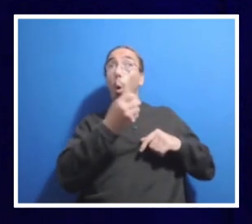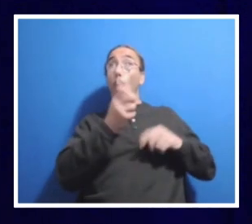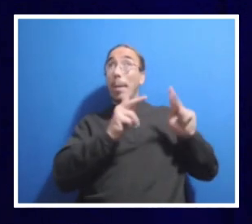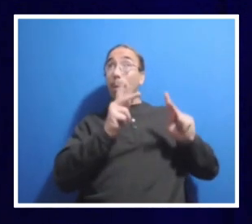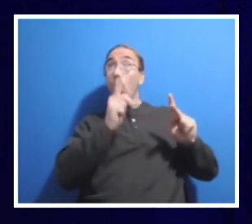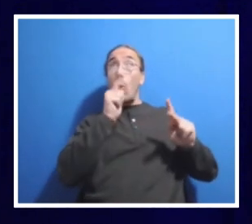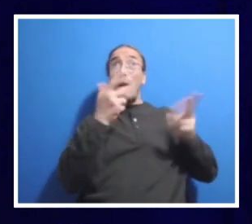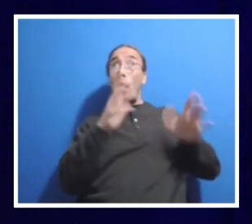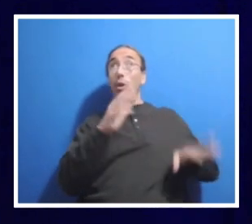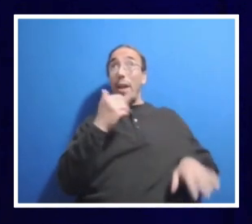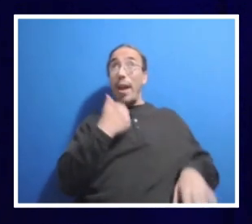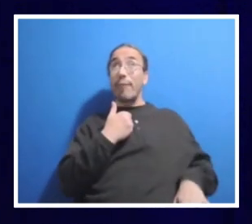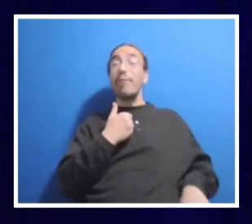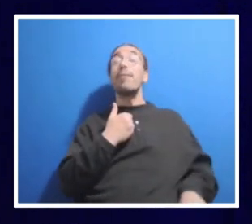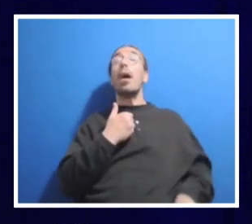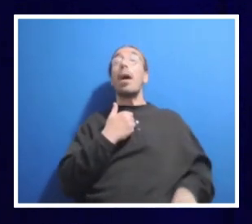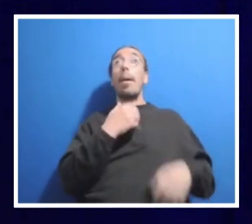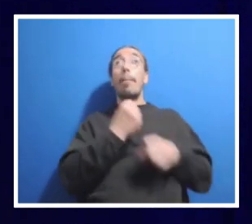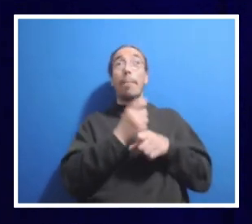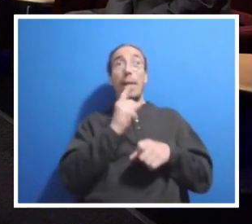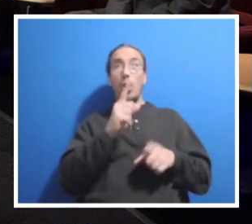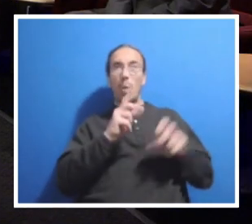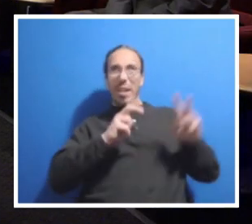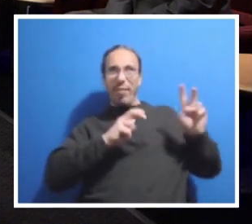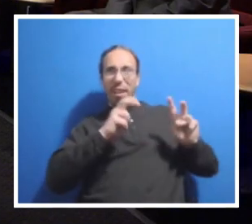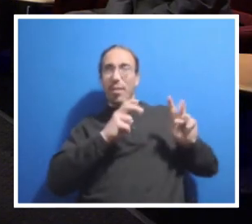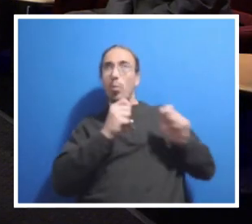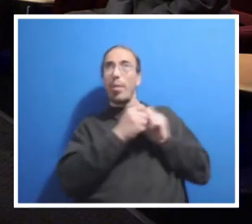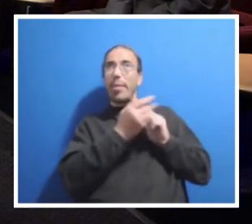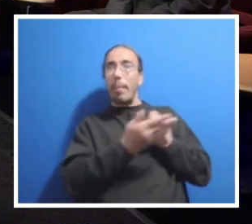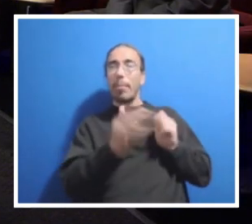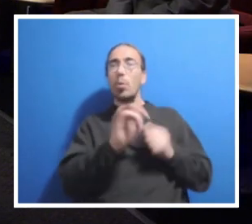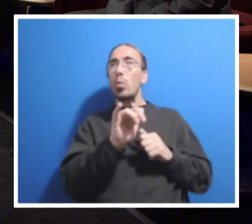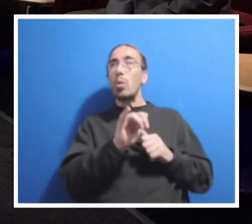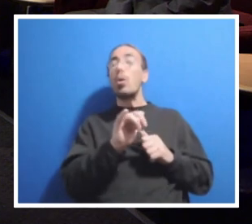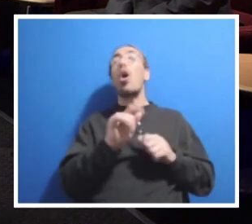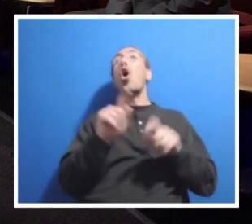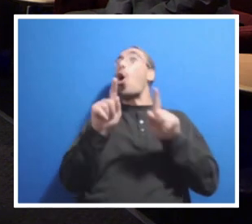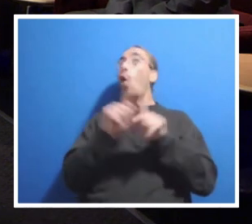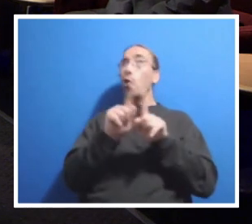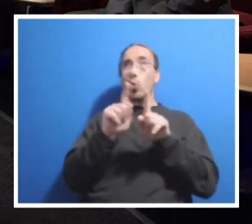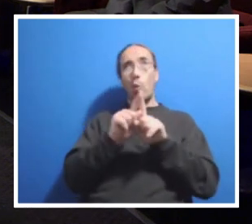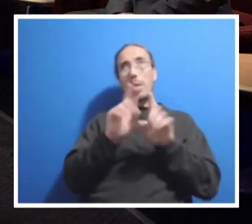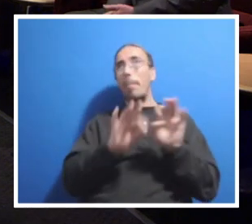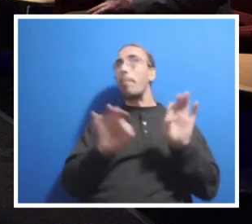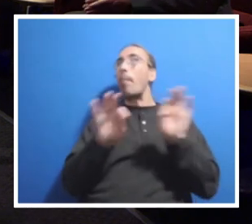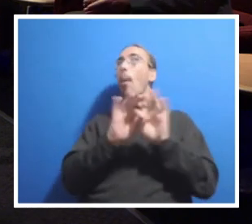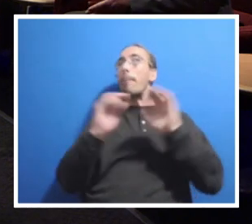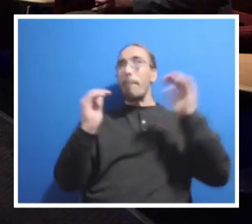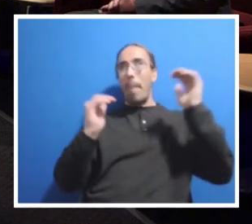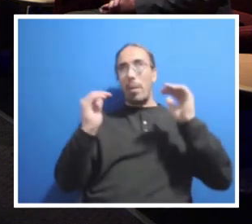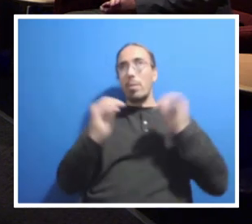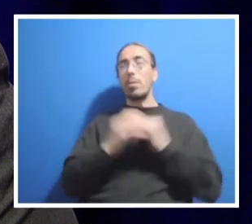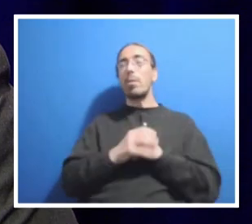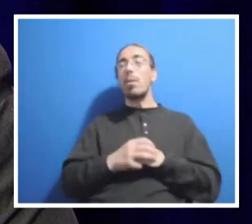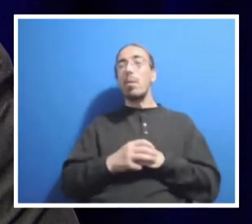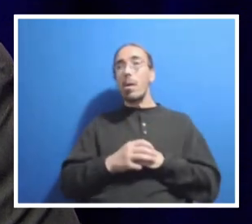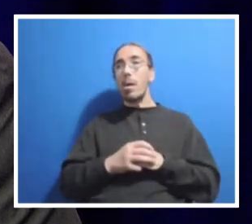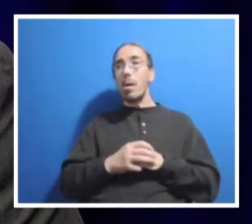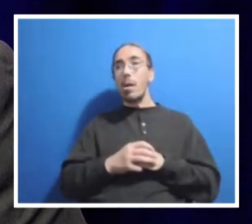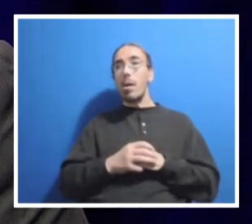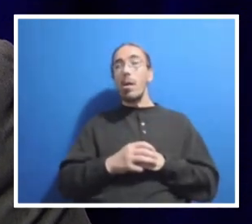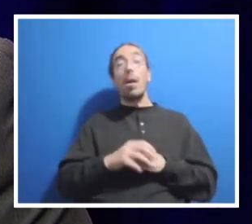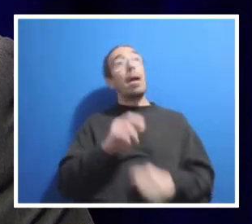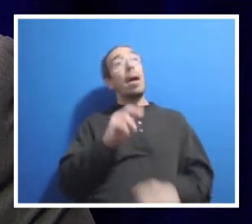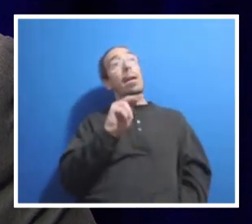make sure that we invest there as well. Always it's a balance. Thank you. Nealey, we will stay with you for this next